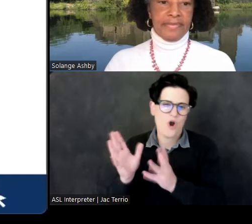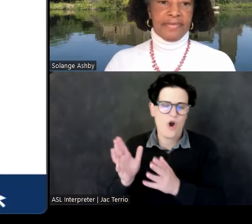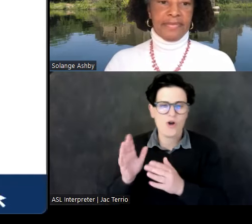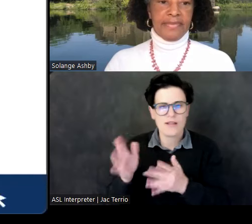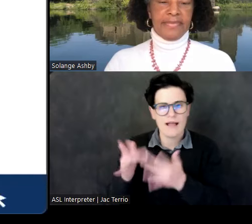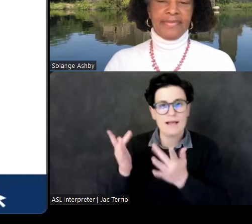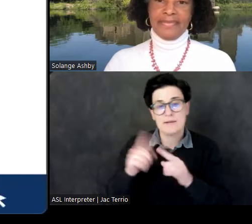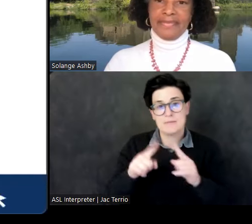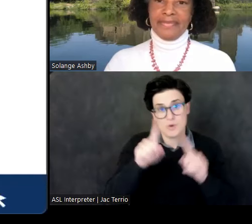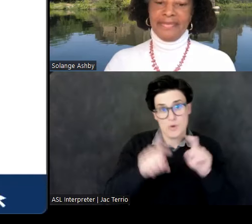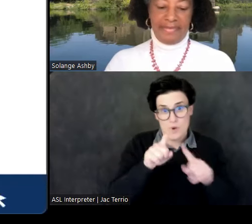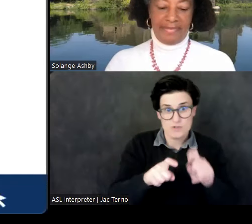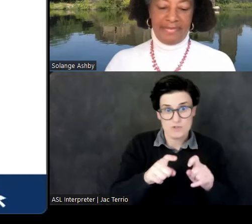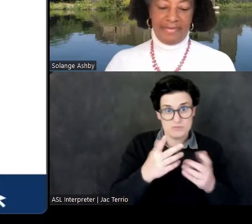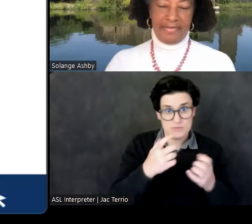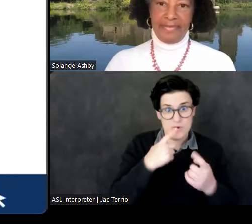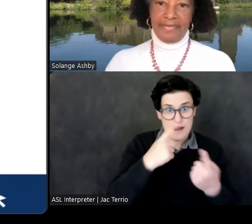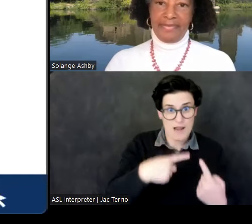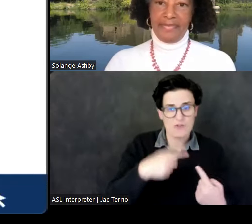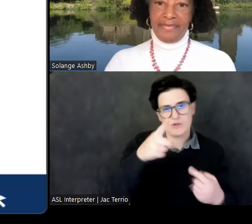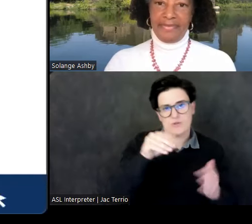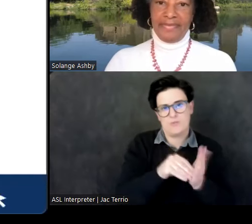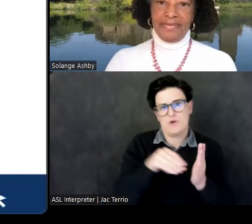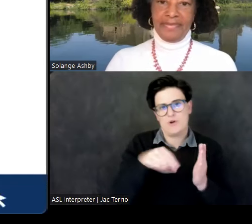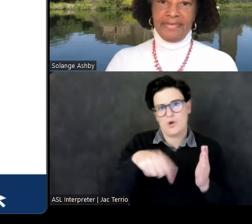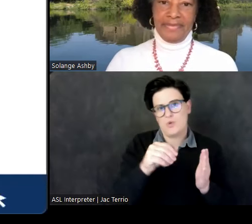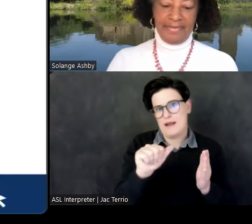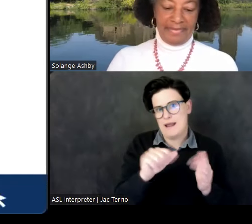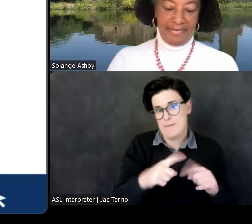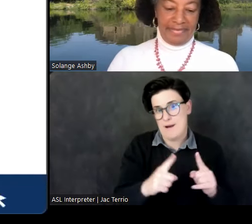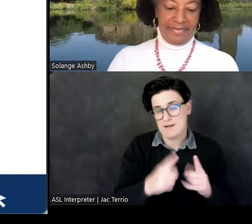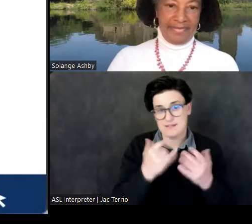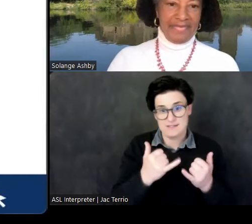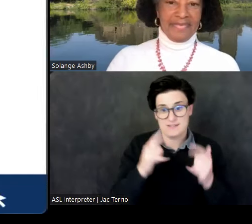but questions put in the Q&A box. So now I hand it over to our speakers.